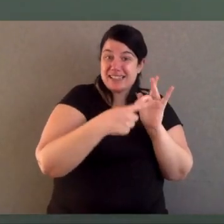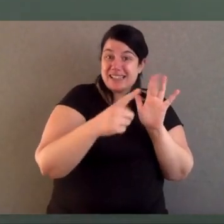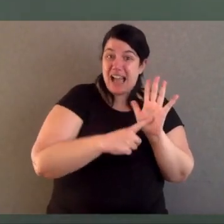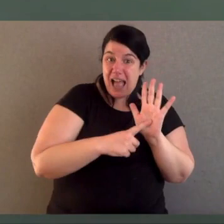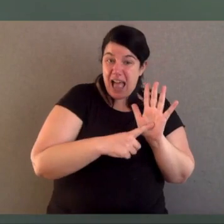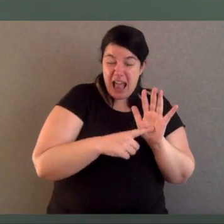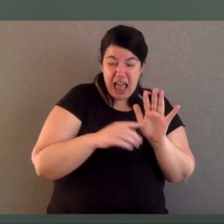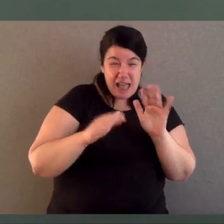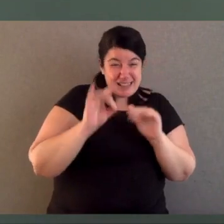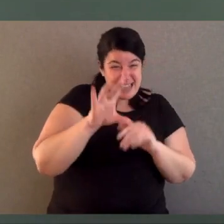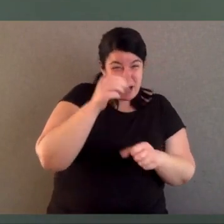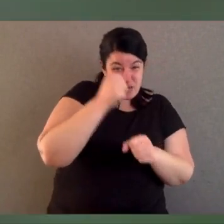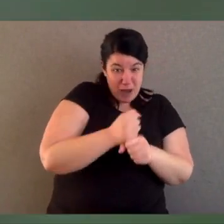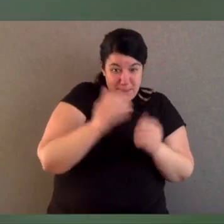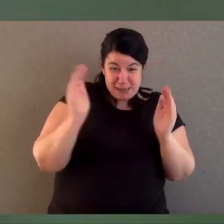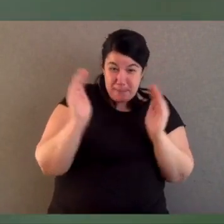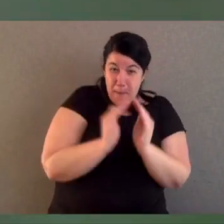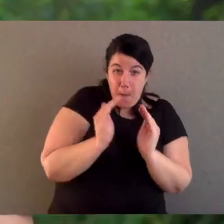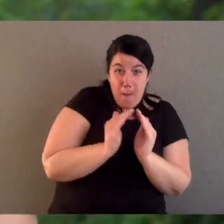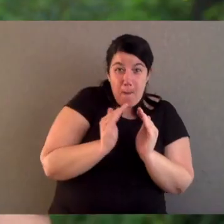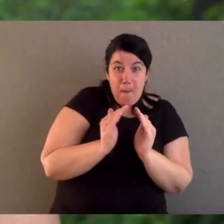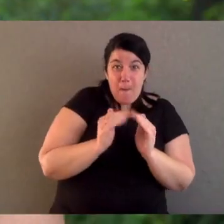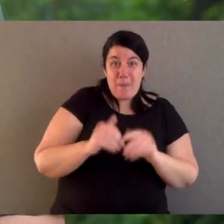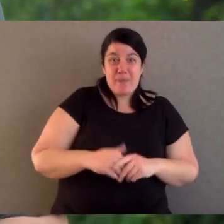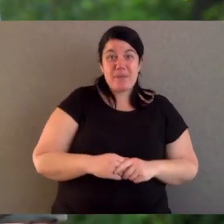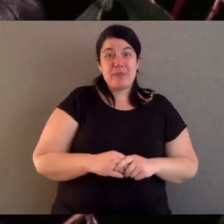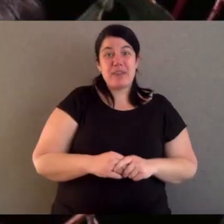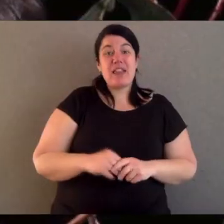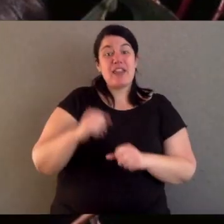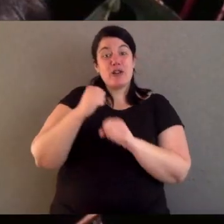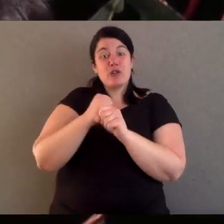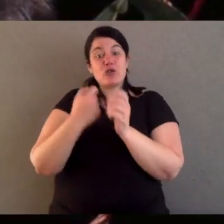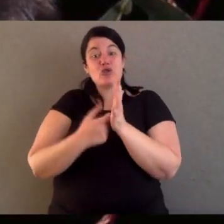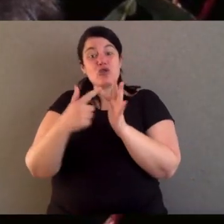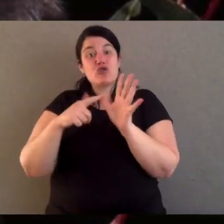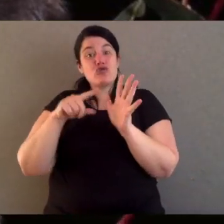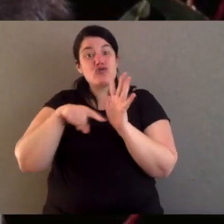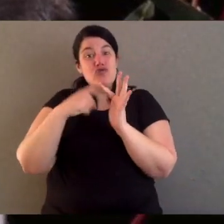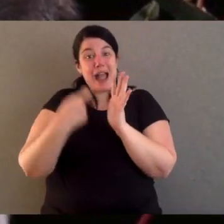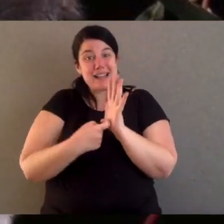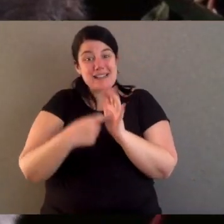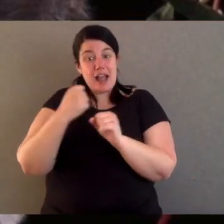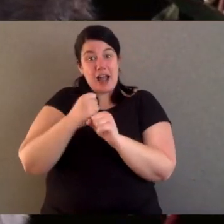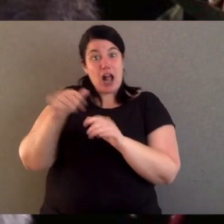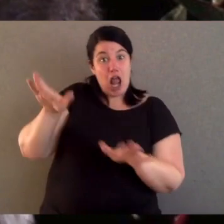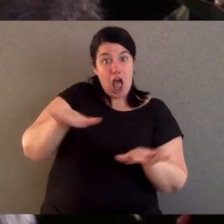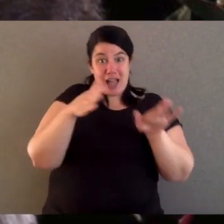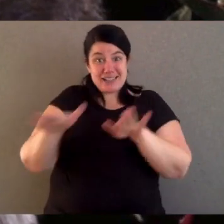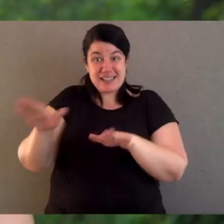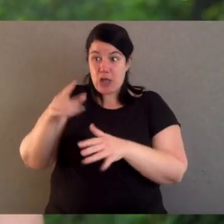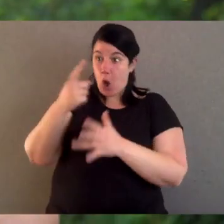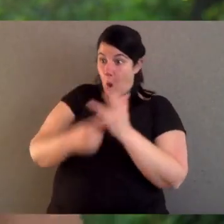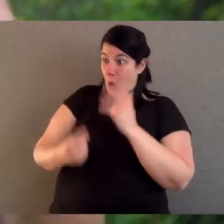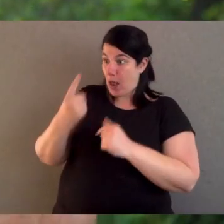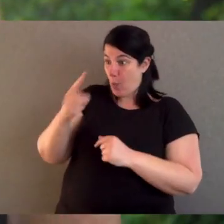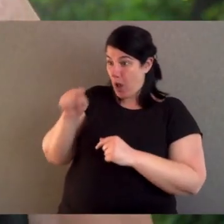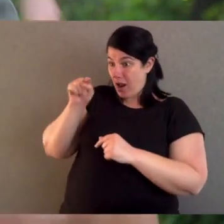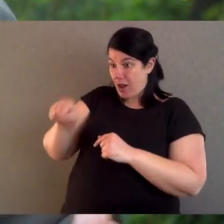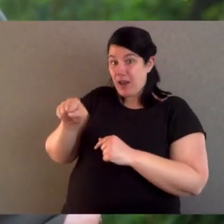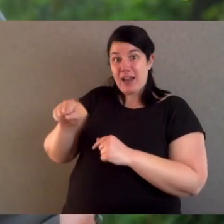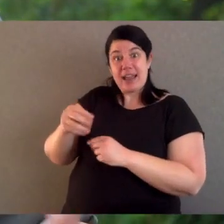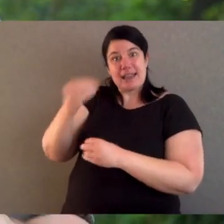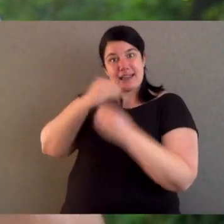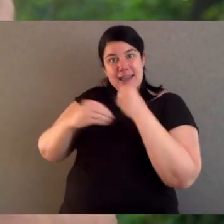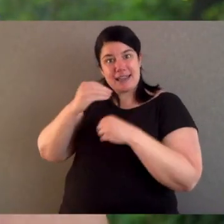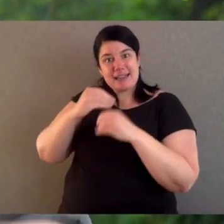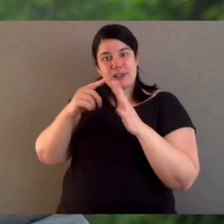It only weighs less than 10 grams. And then we've got greater gliders. Greater gliders are the only other marsupial in